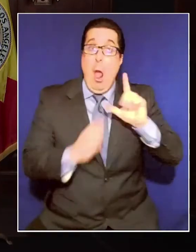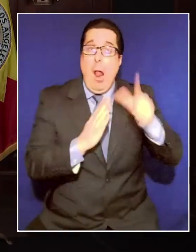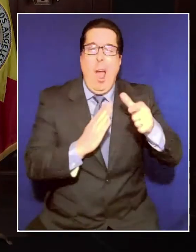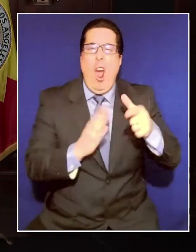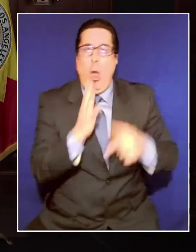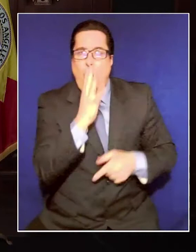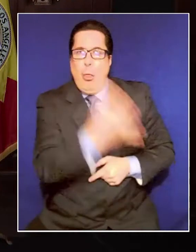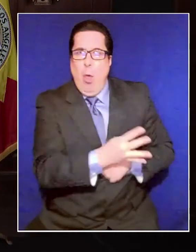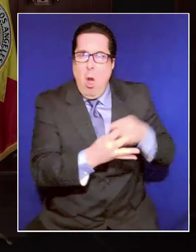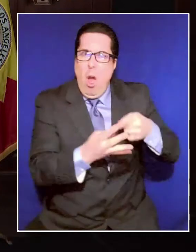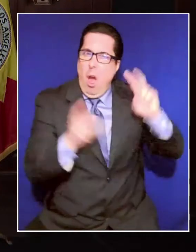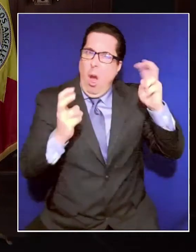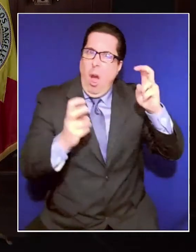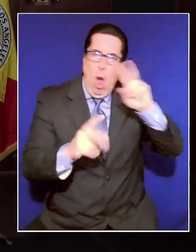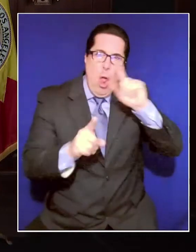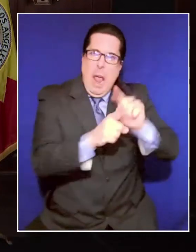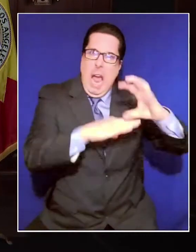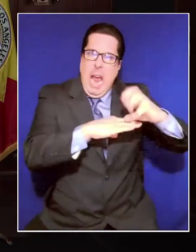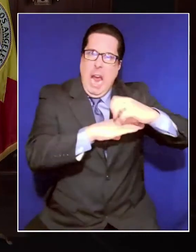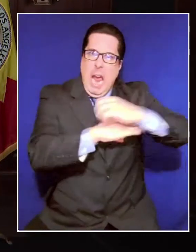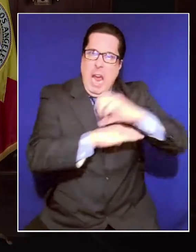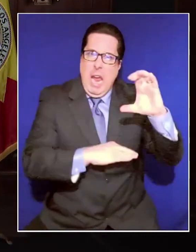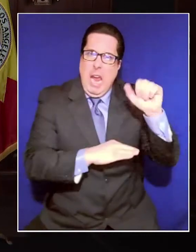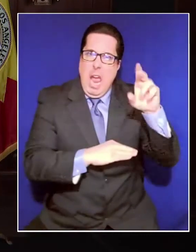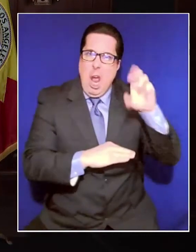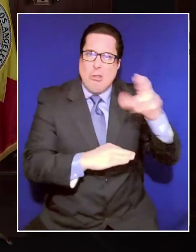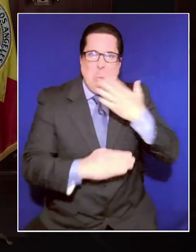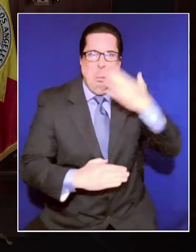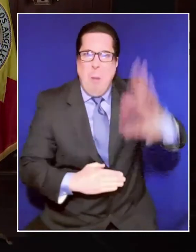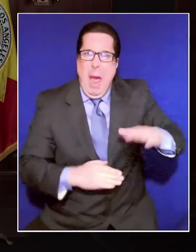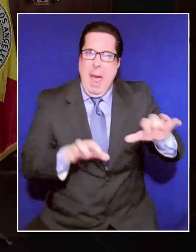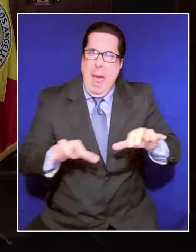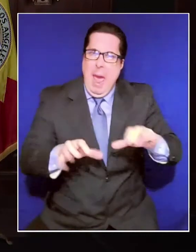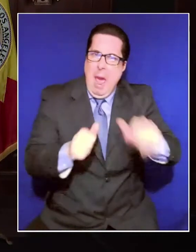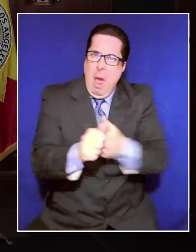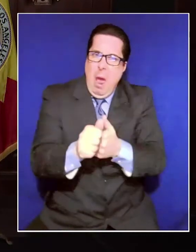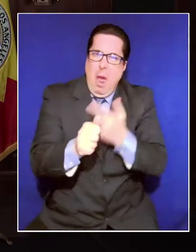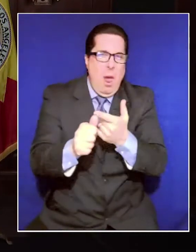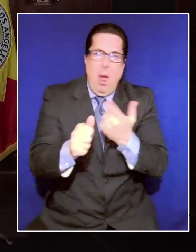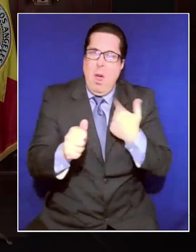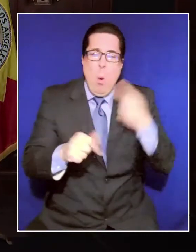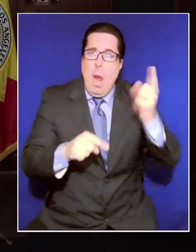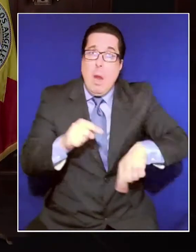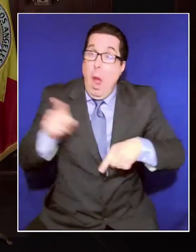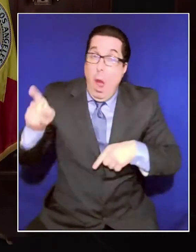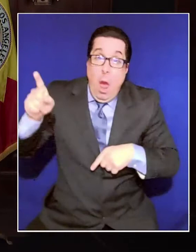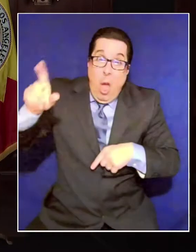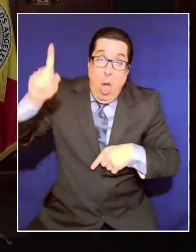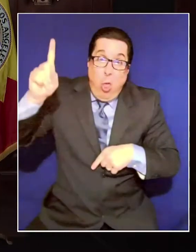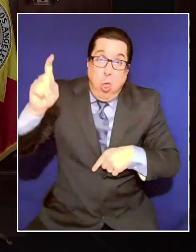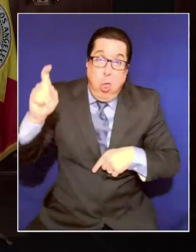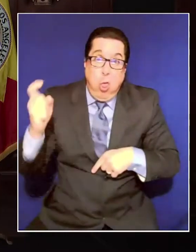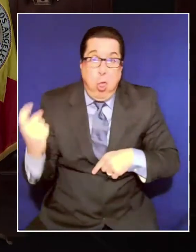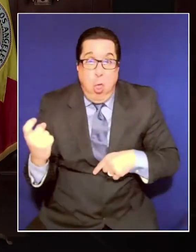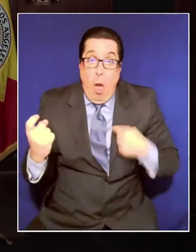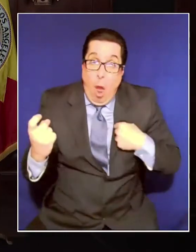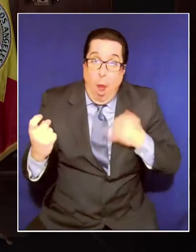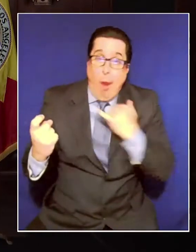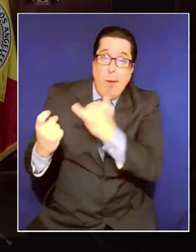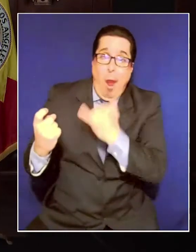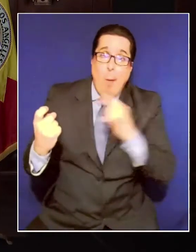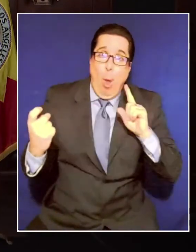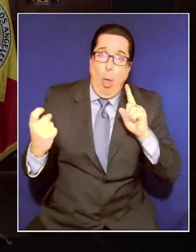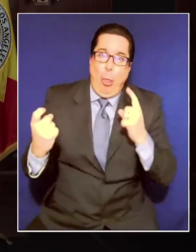wary about vaccines, but we can't die disproportionately. Don't let this virus